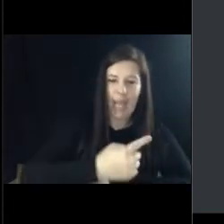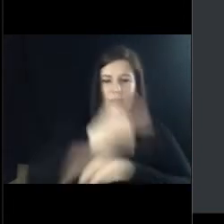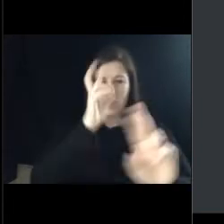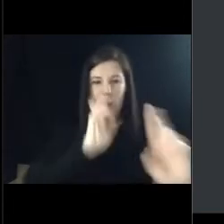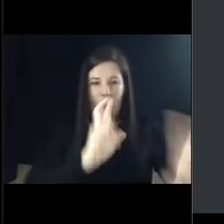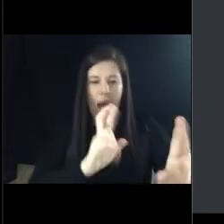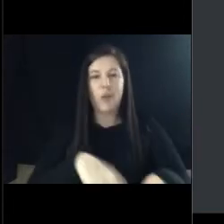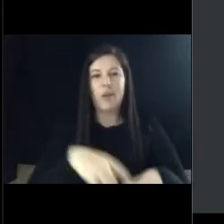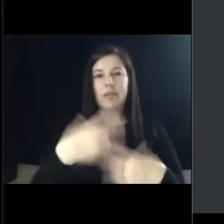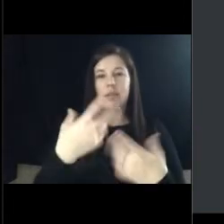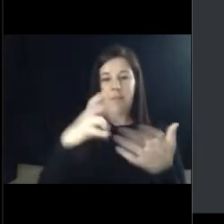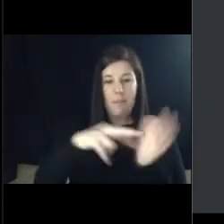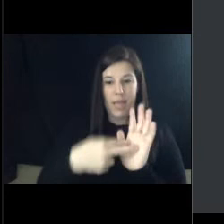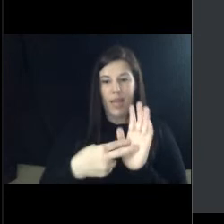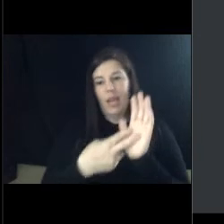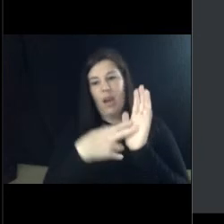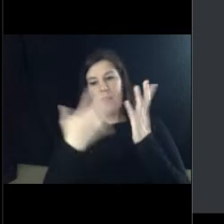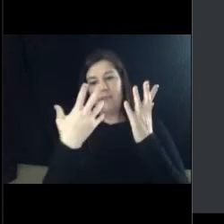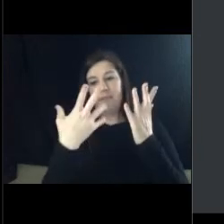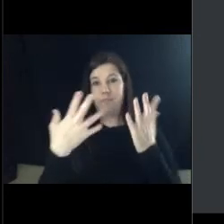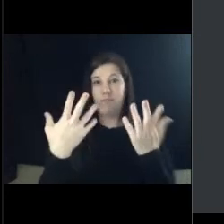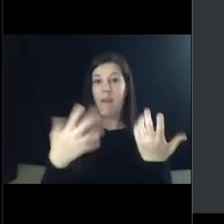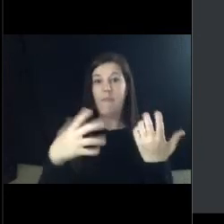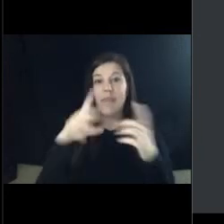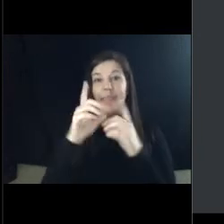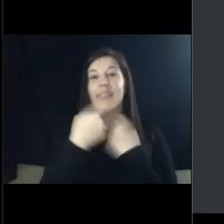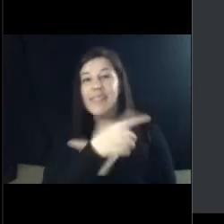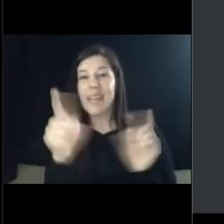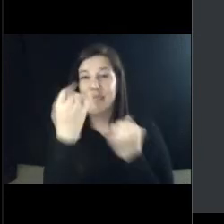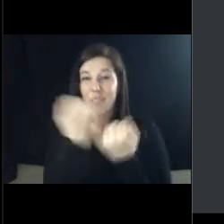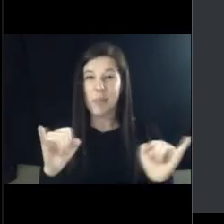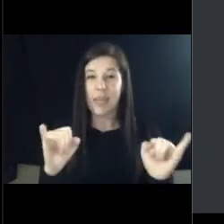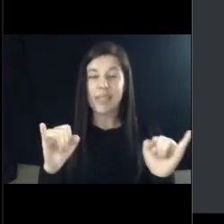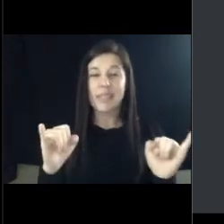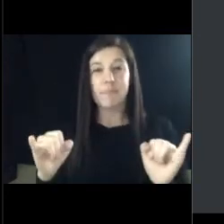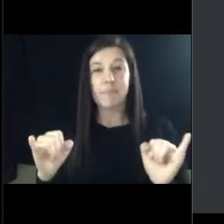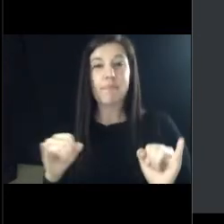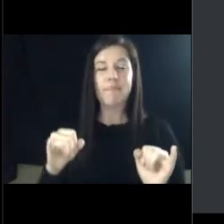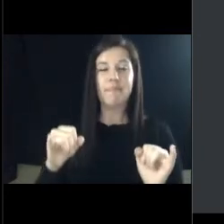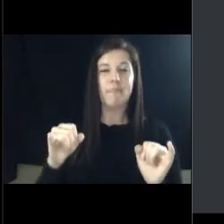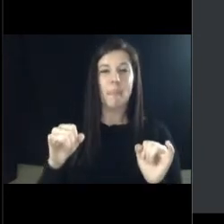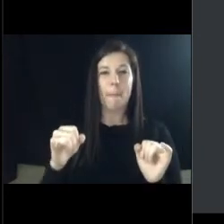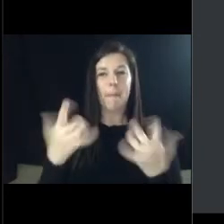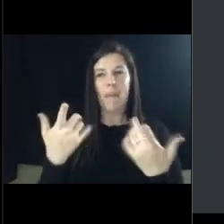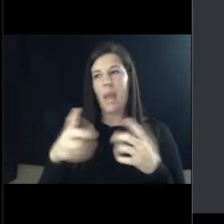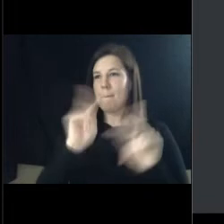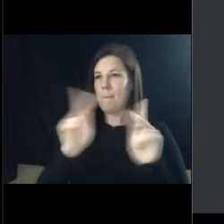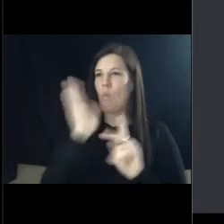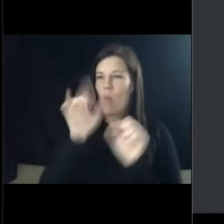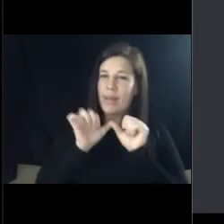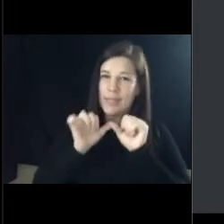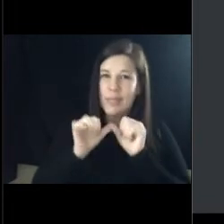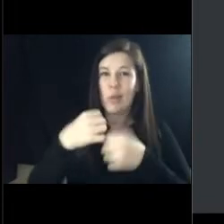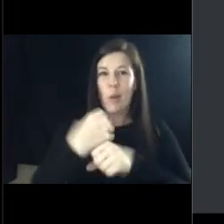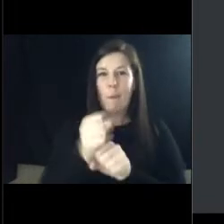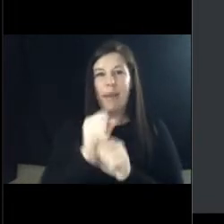and celebrate the achievements and contributions african americans have made and continue to make in florida and across our nation